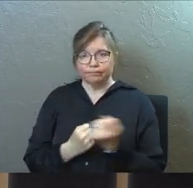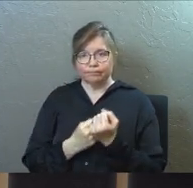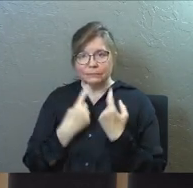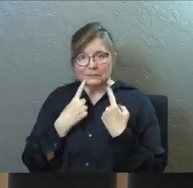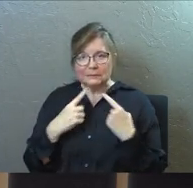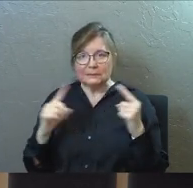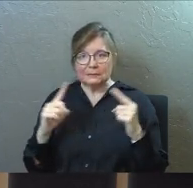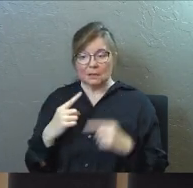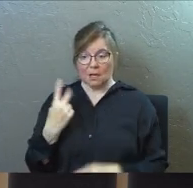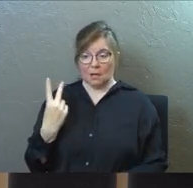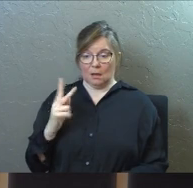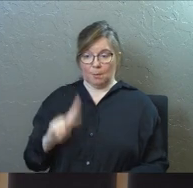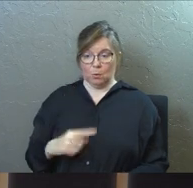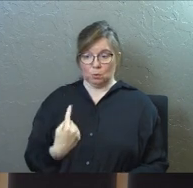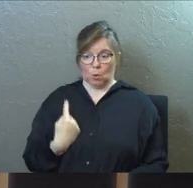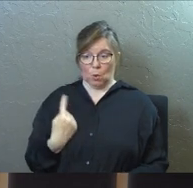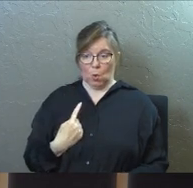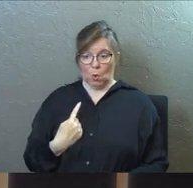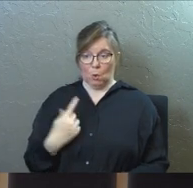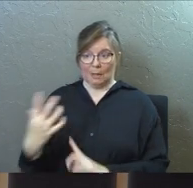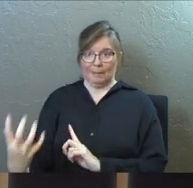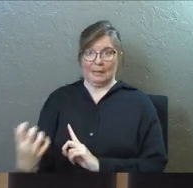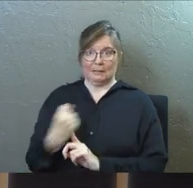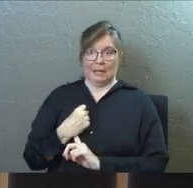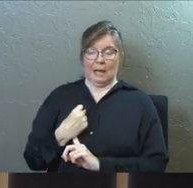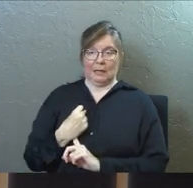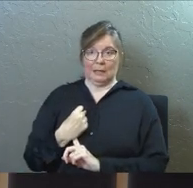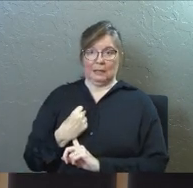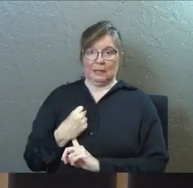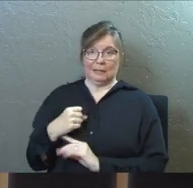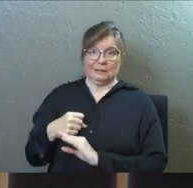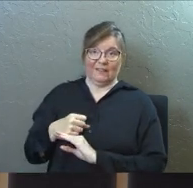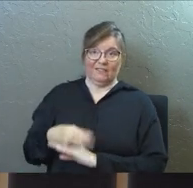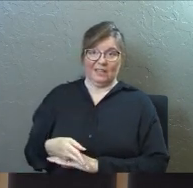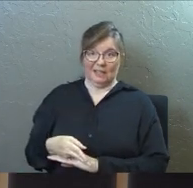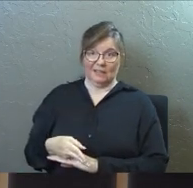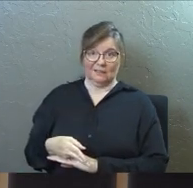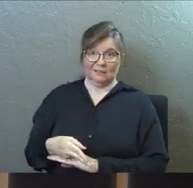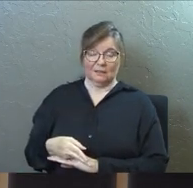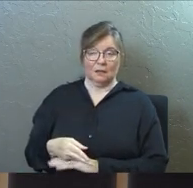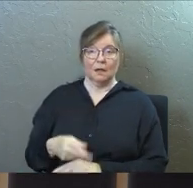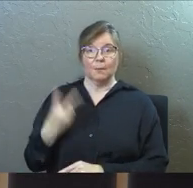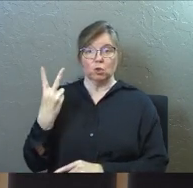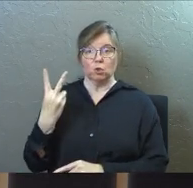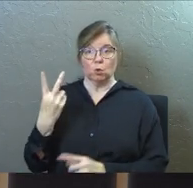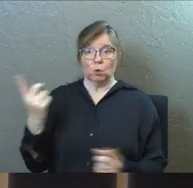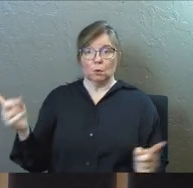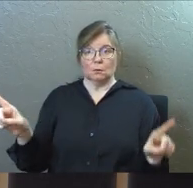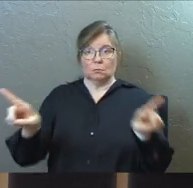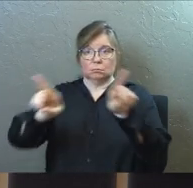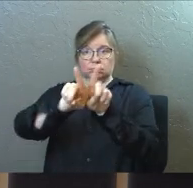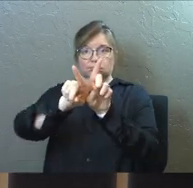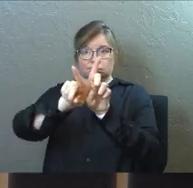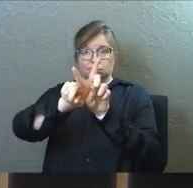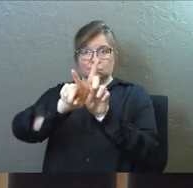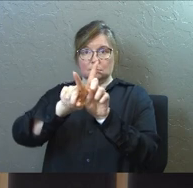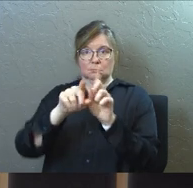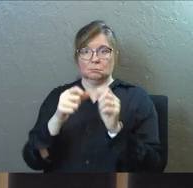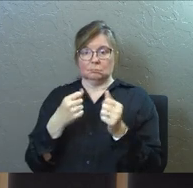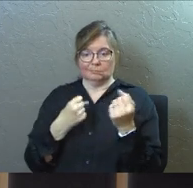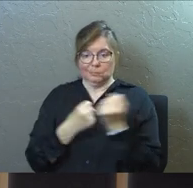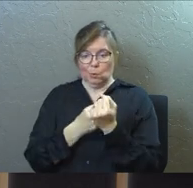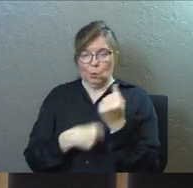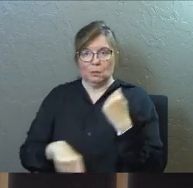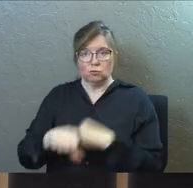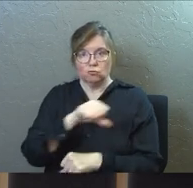alone can be attacked or defeated, but two can stand back to back and conquer, don't you love that picture, two people standing back to back against an